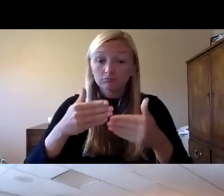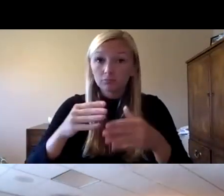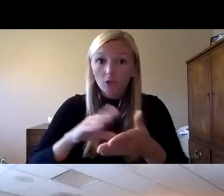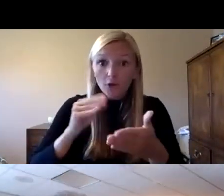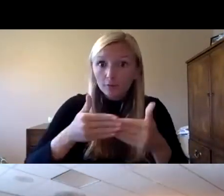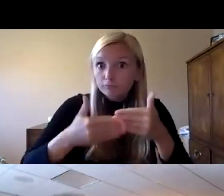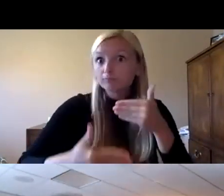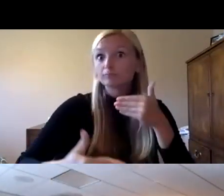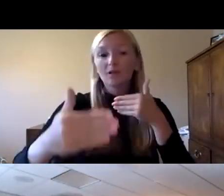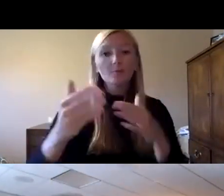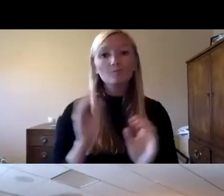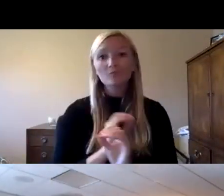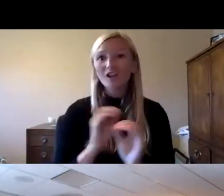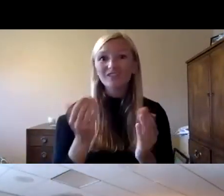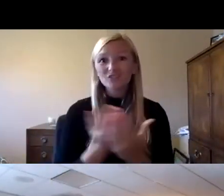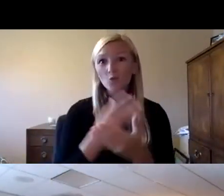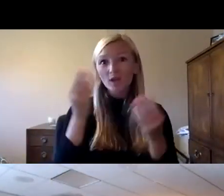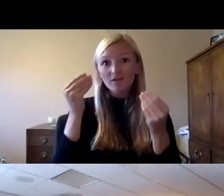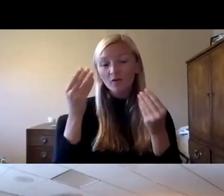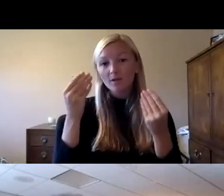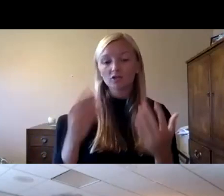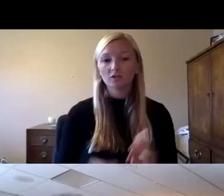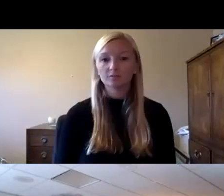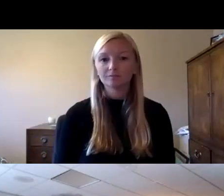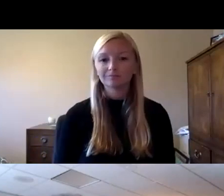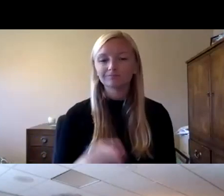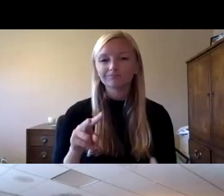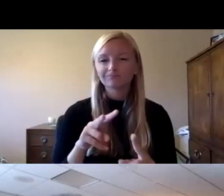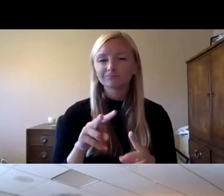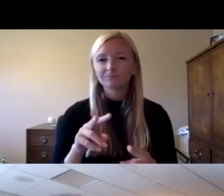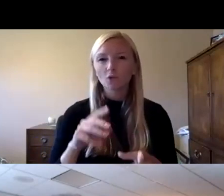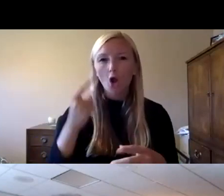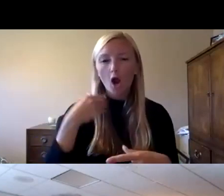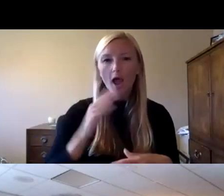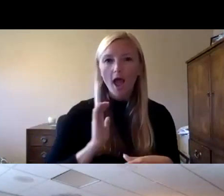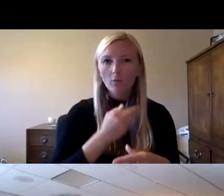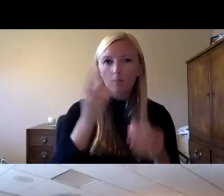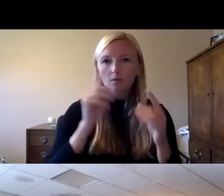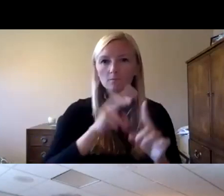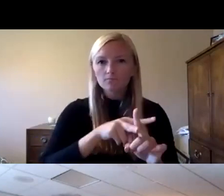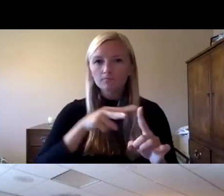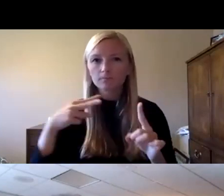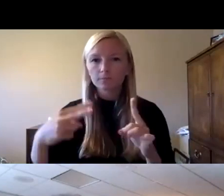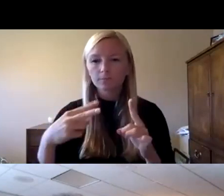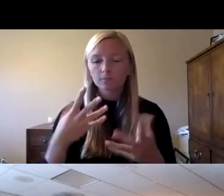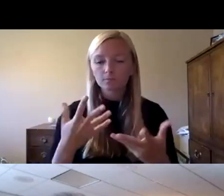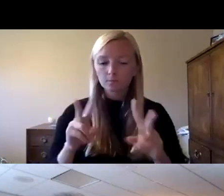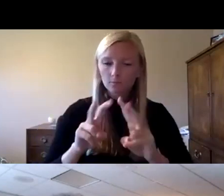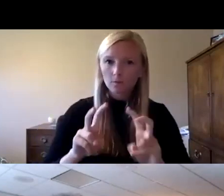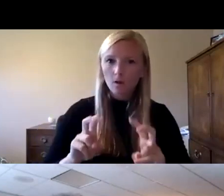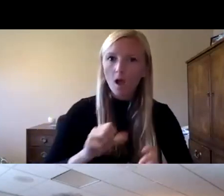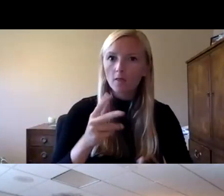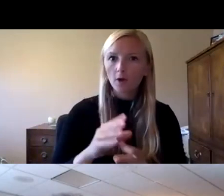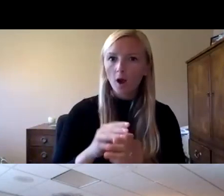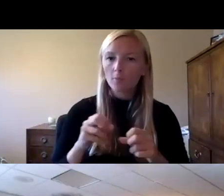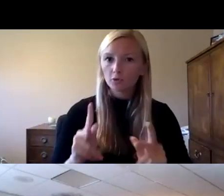is new i think what it is is just about kind of pivoting that our thinking and starting to explore other opportunities